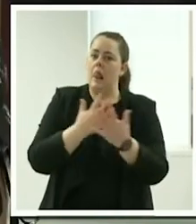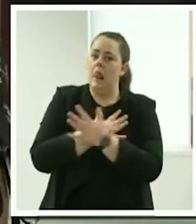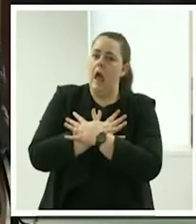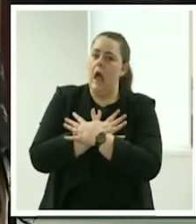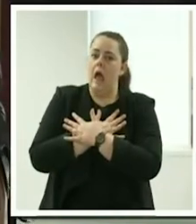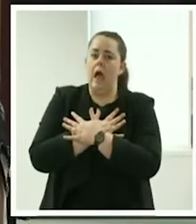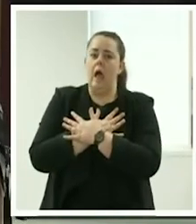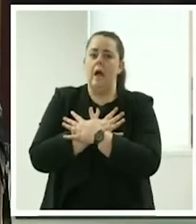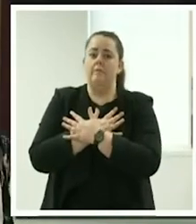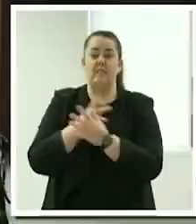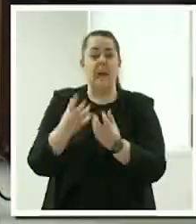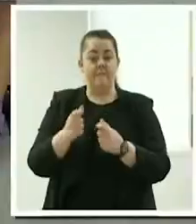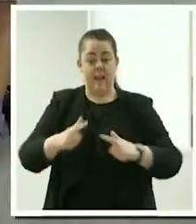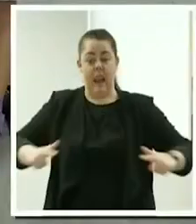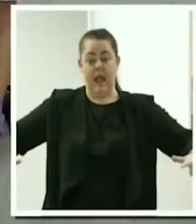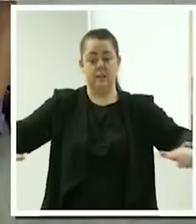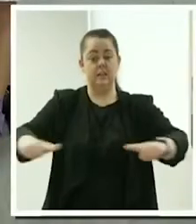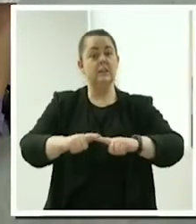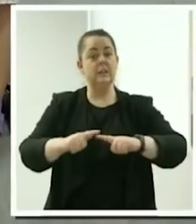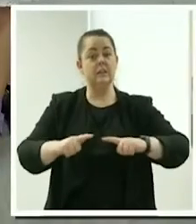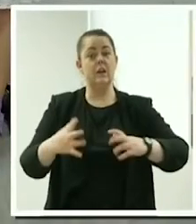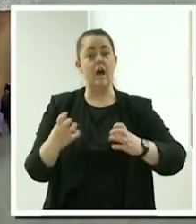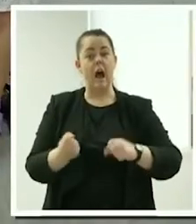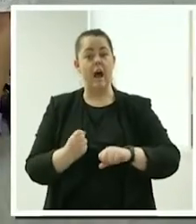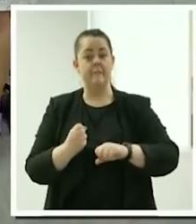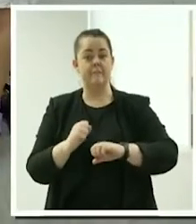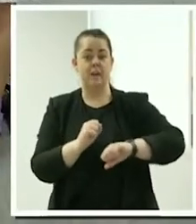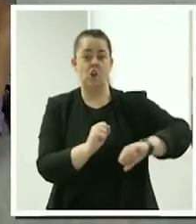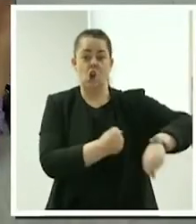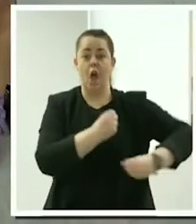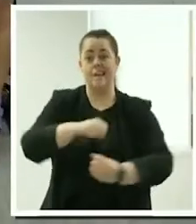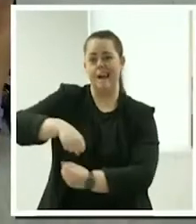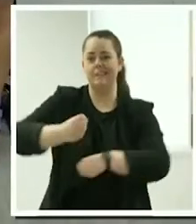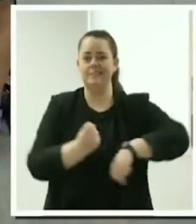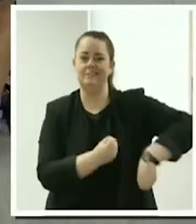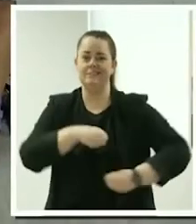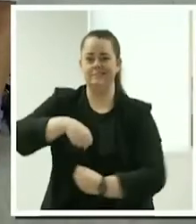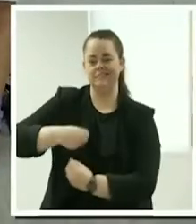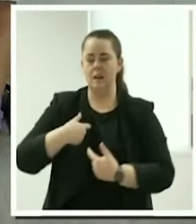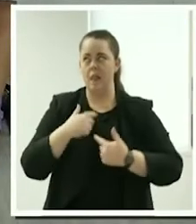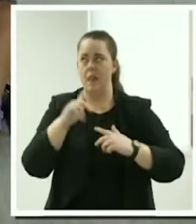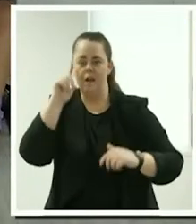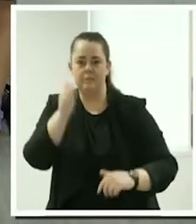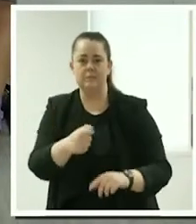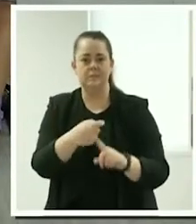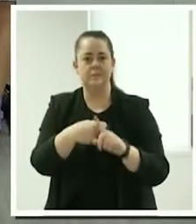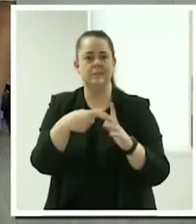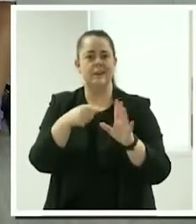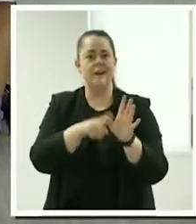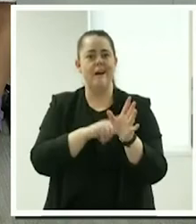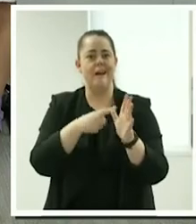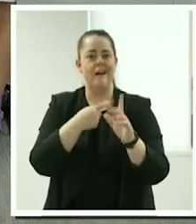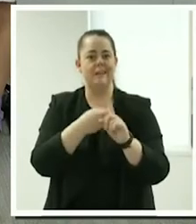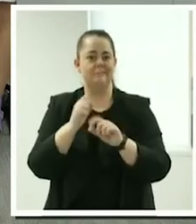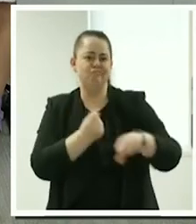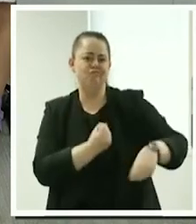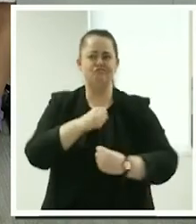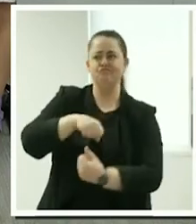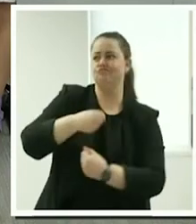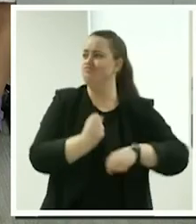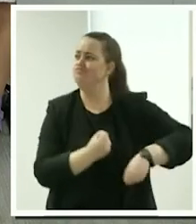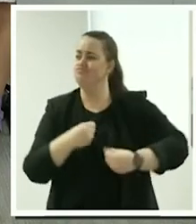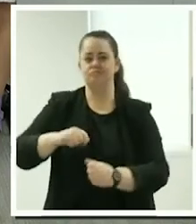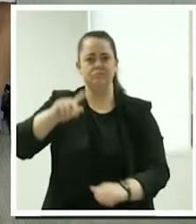my kayak on the lake you know yeah so it's great it's great because you get the